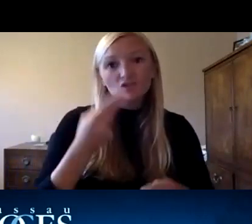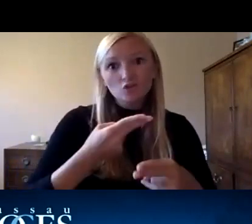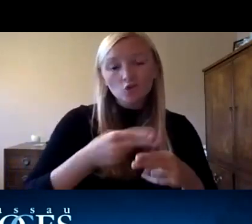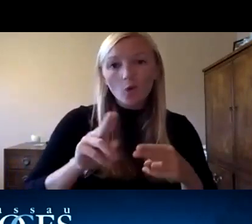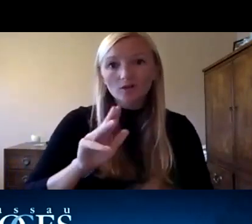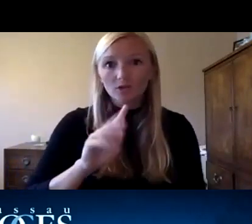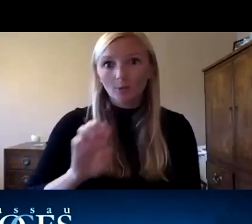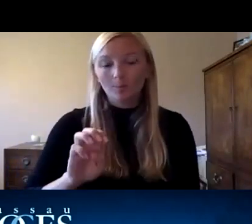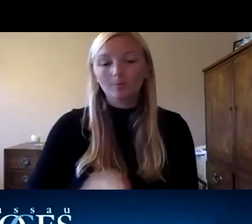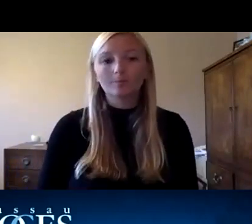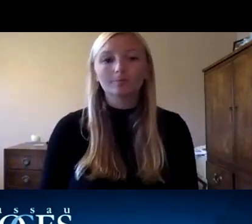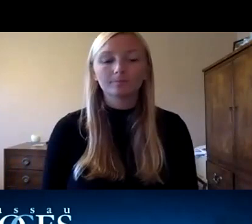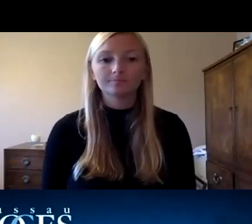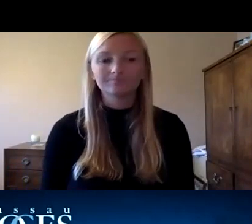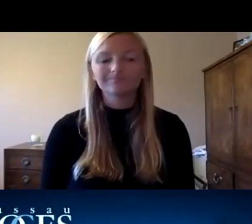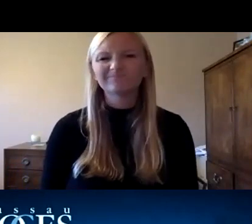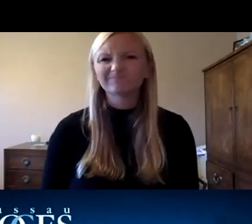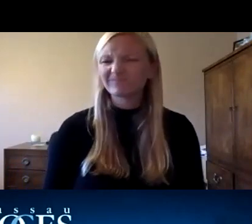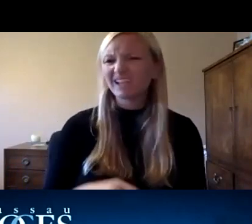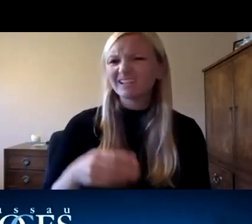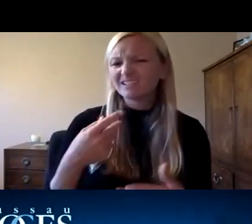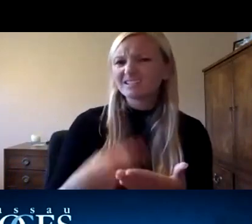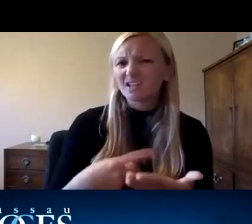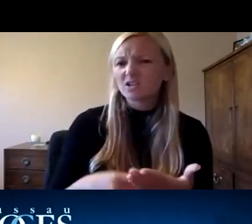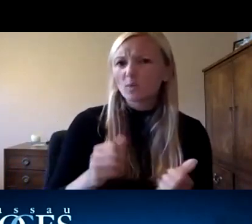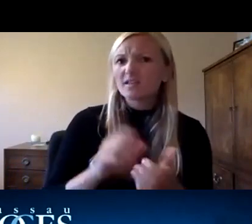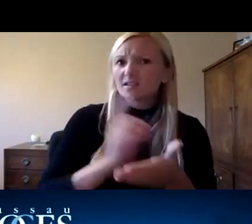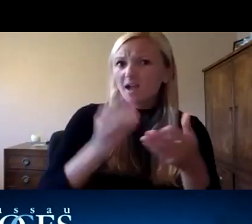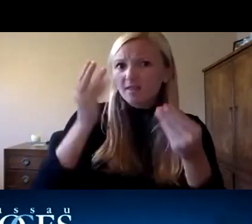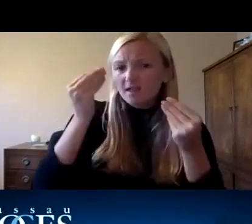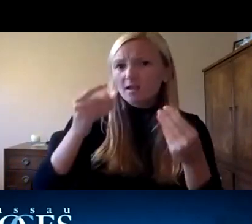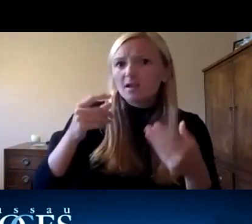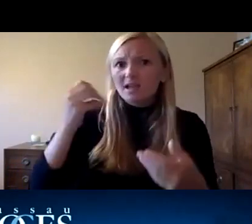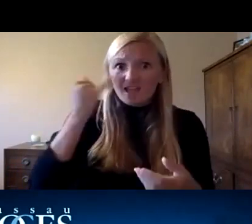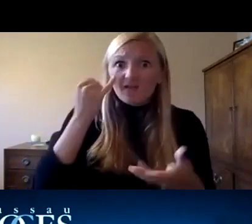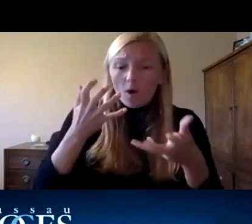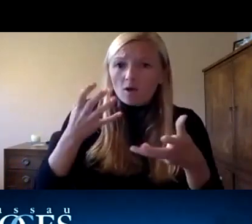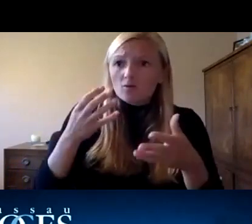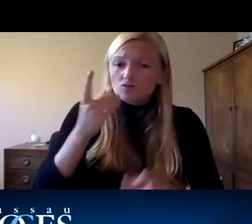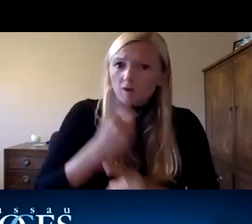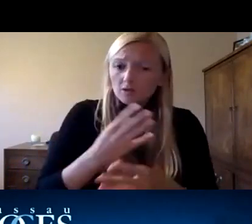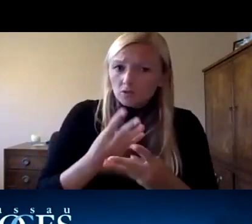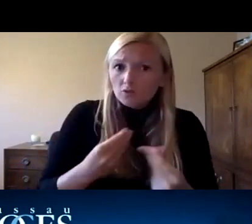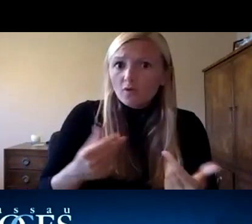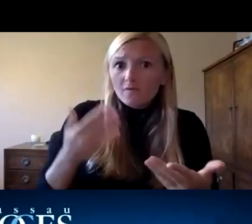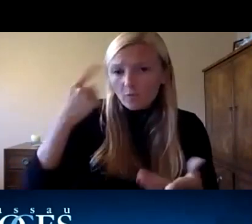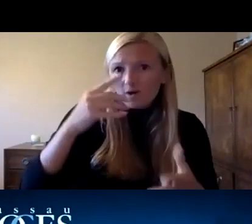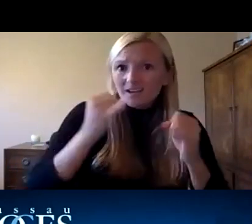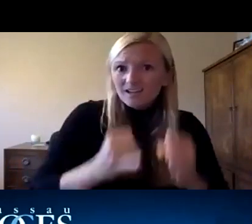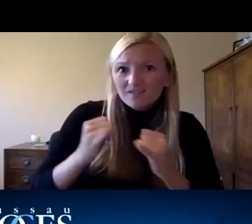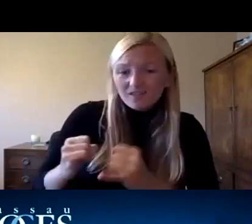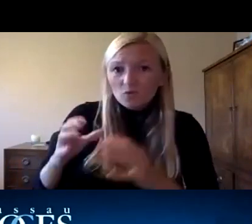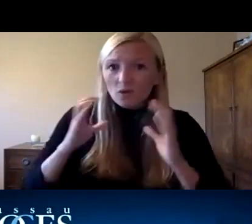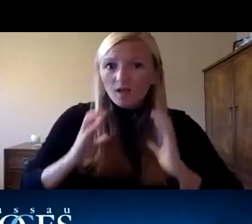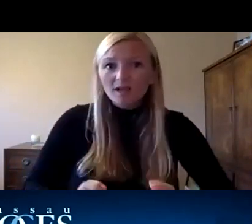term it's sort of what we talked about with design thinking that to get to the right solution for individual clients we really have to do due